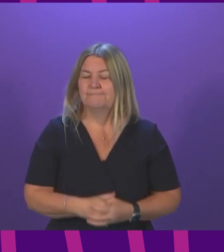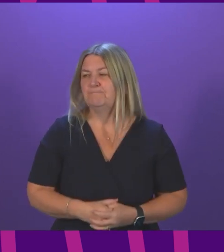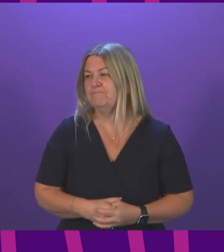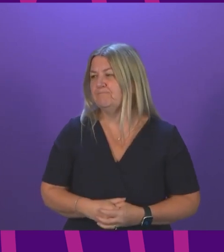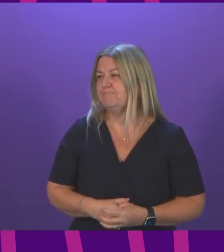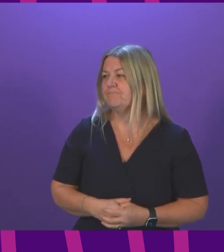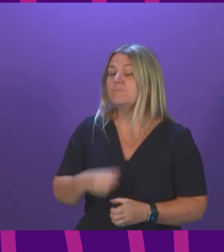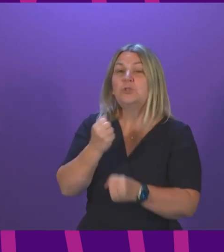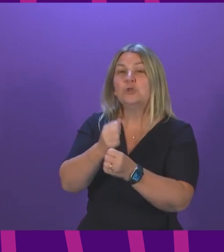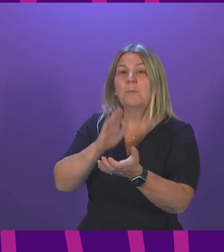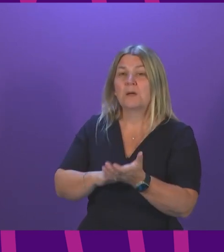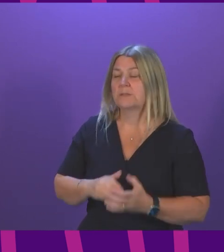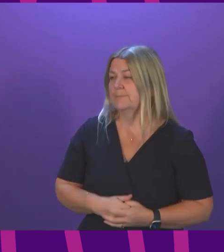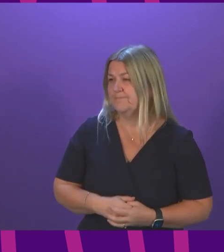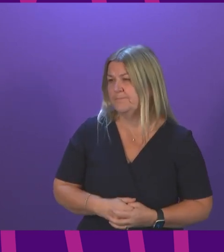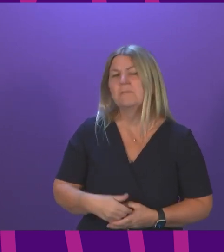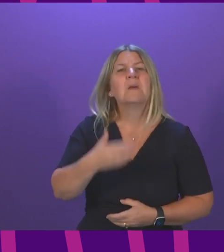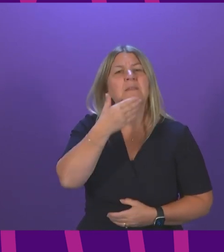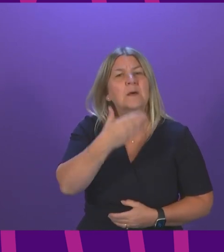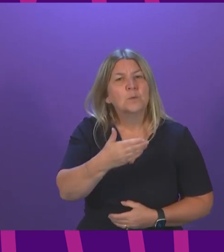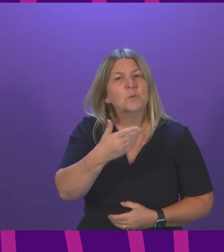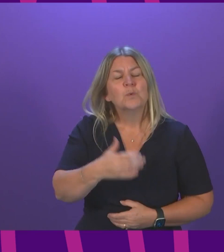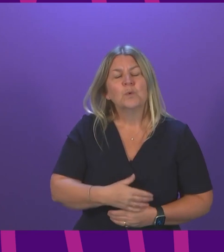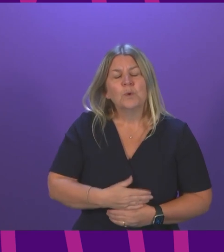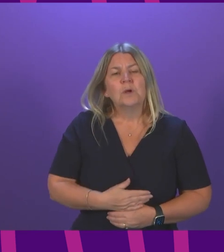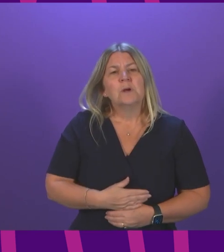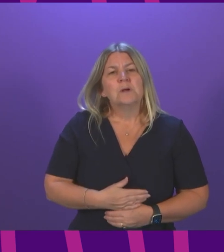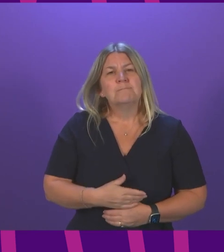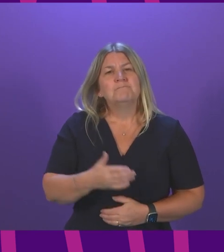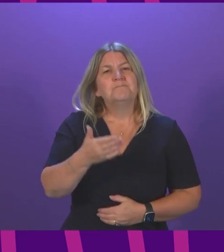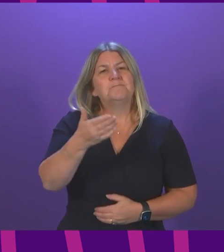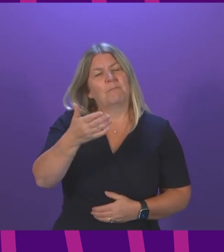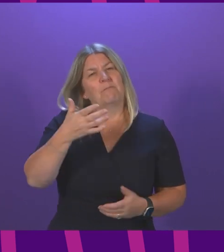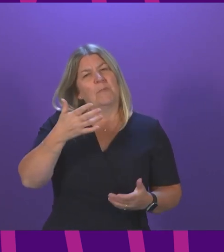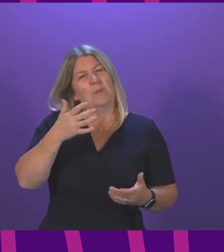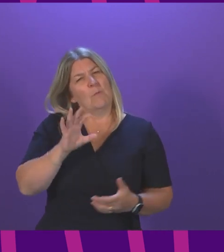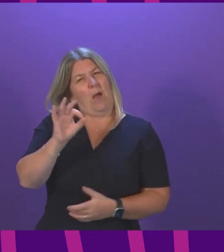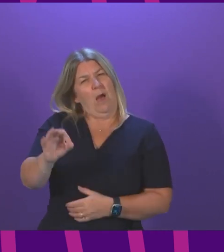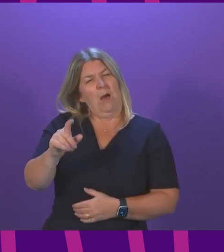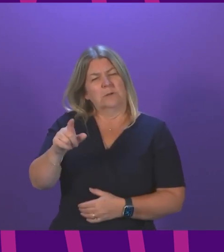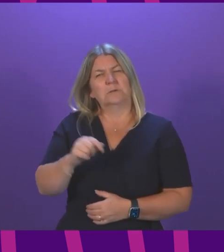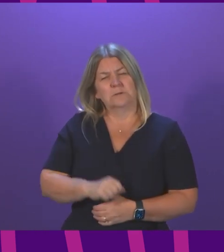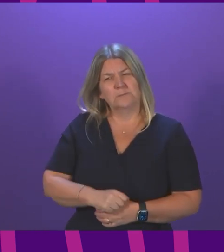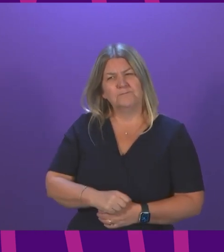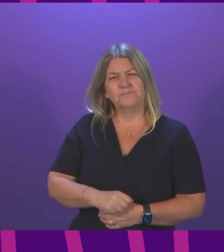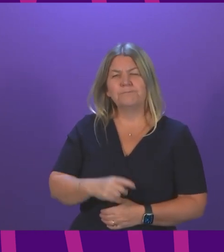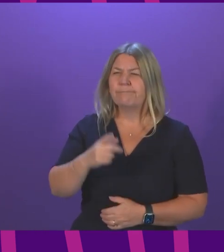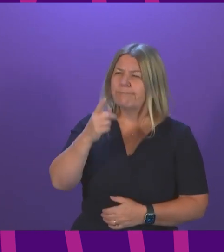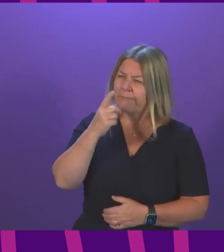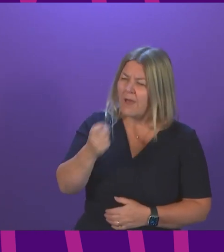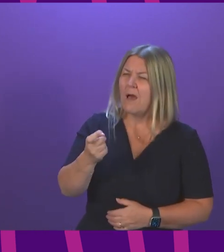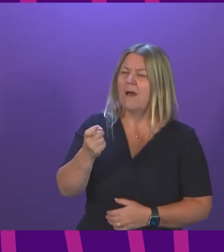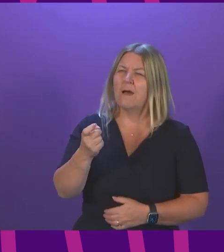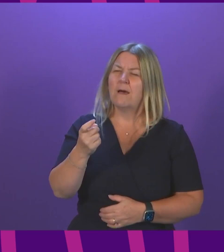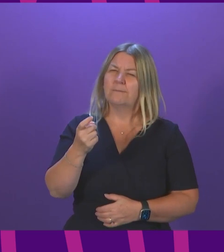Thank you, President and Officer. I'm going to ask the Cabinet Secretary to address the issue of rural people, not just for the COVID vaccine,